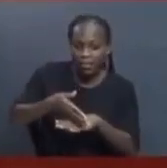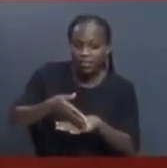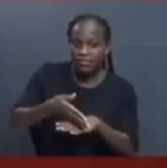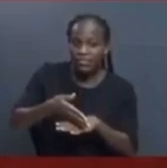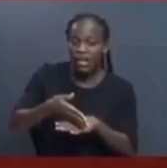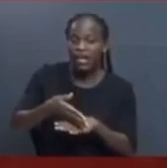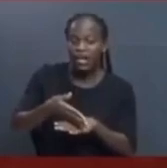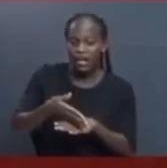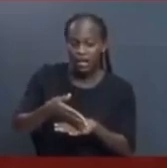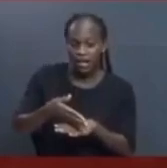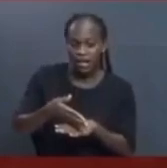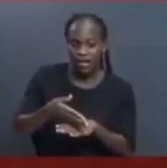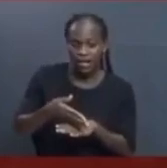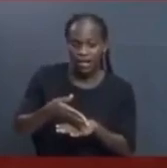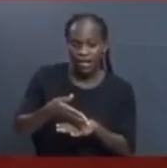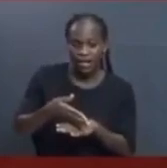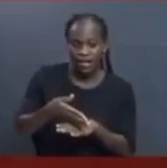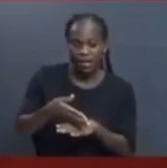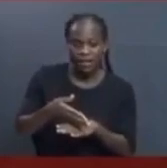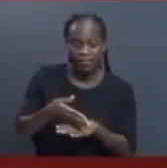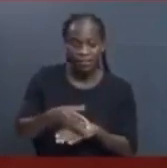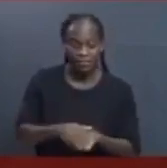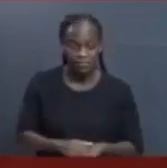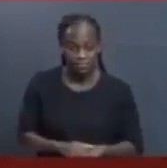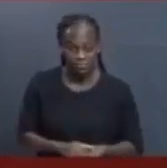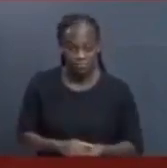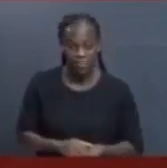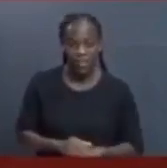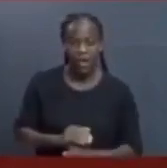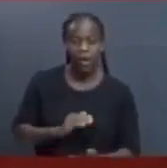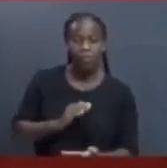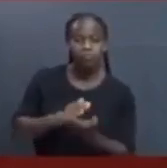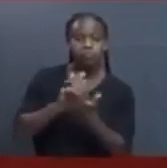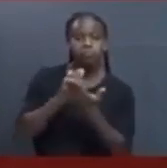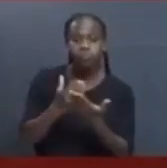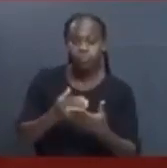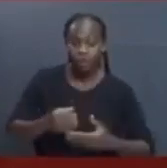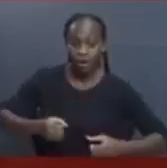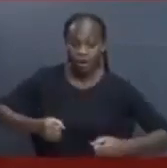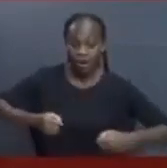for interlocatory deduction by the Supreme Court